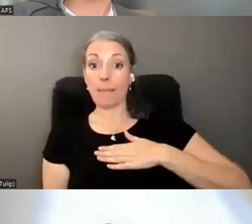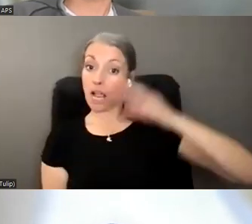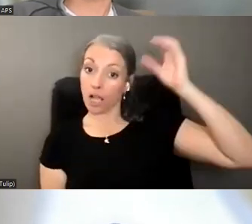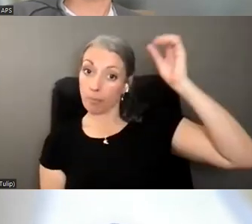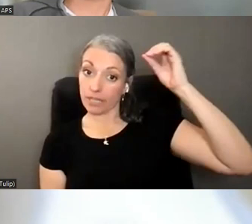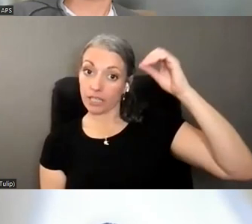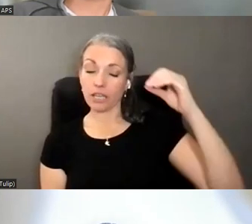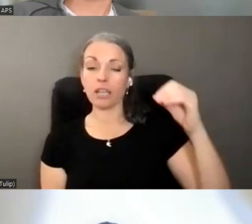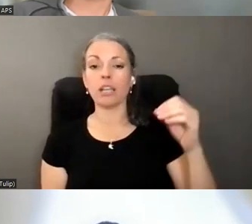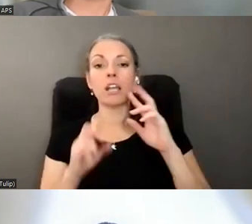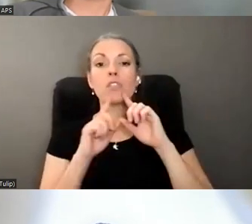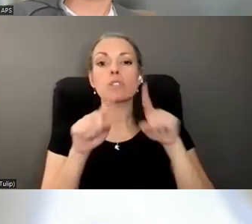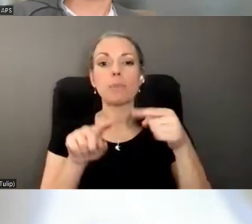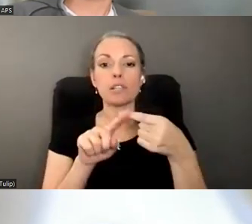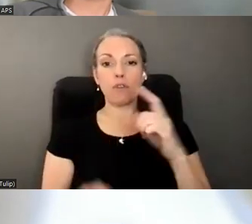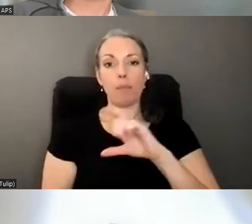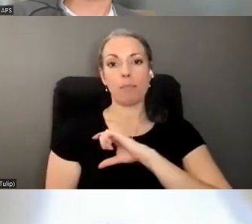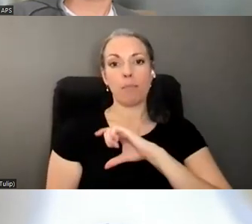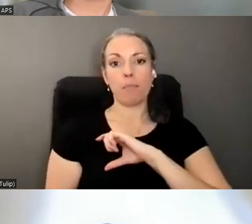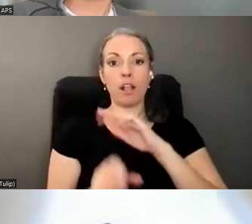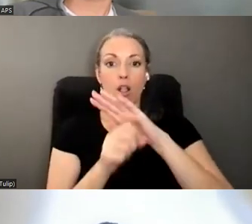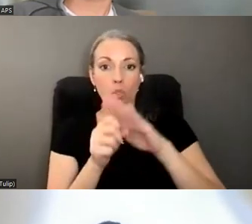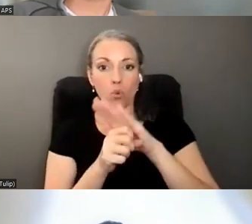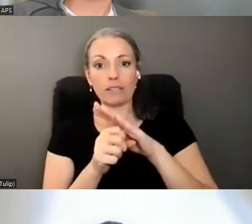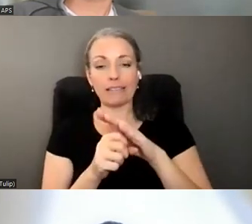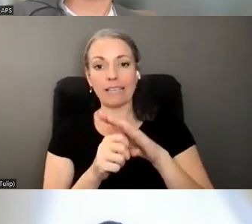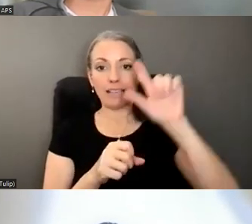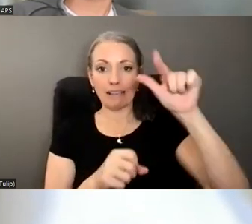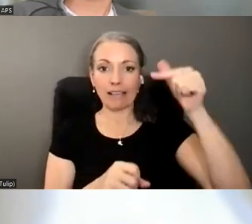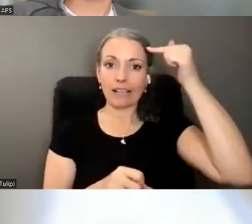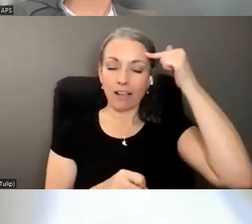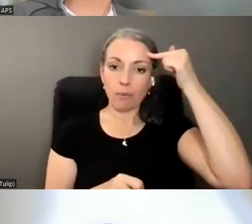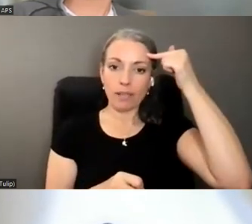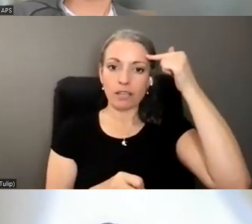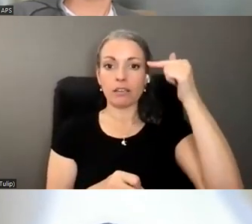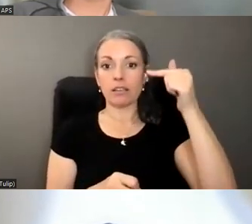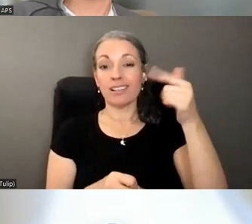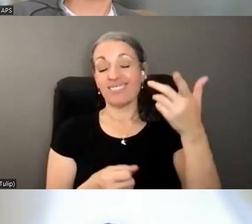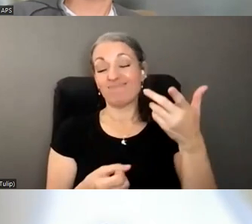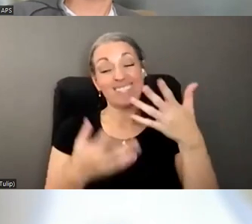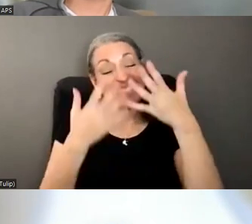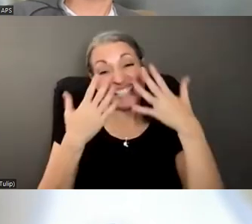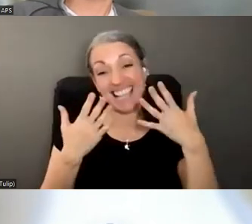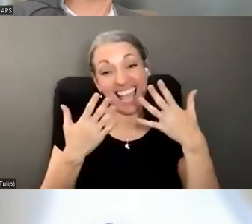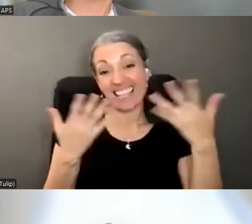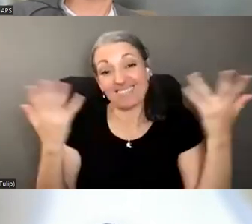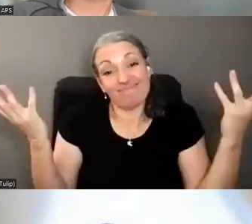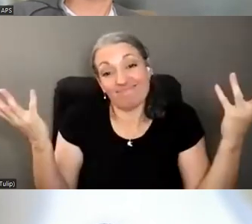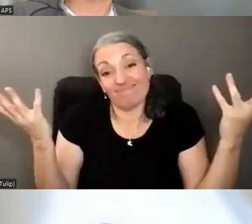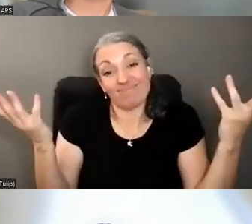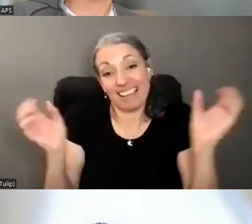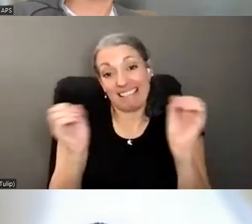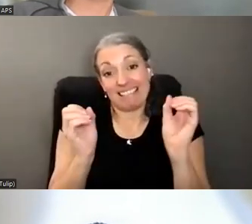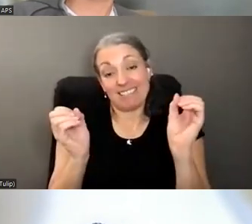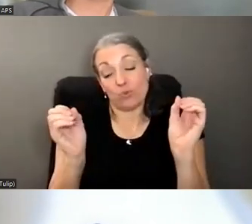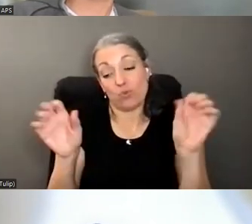response from law enforcement locally federally is still woeful and uh sadly the victims are being told there's nothing they